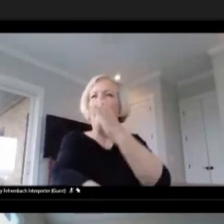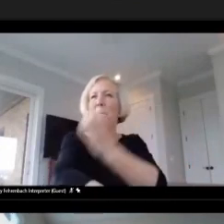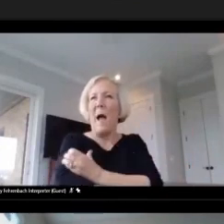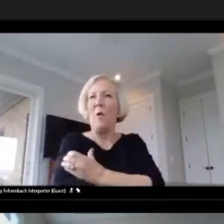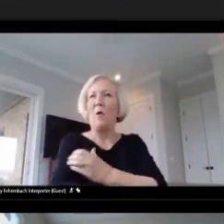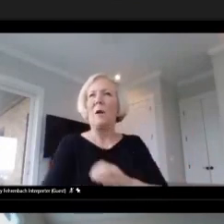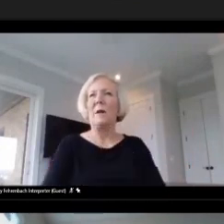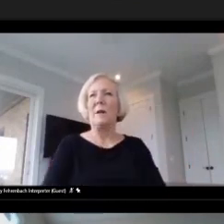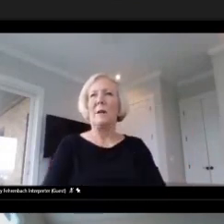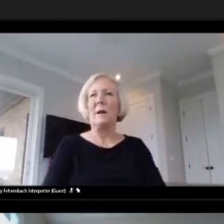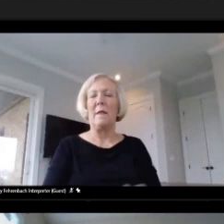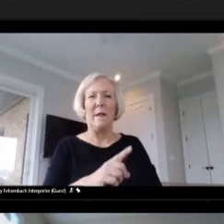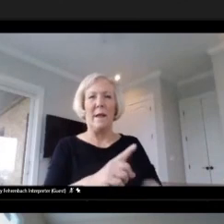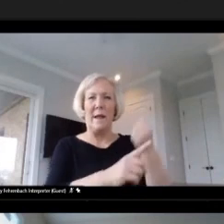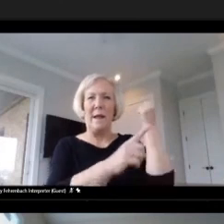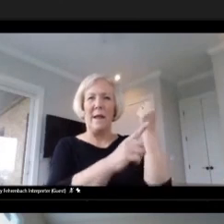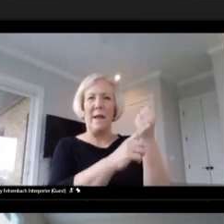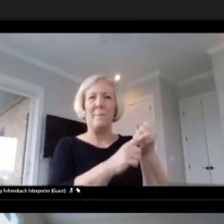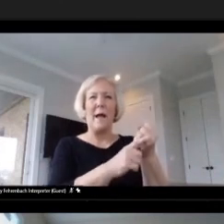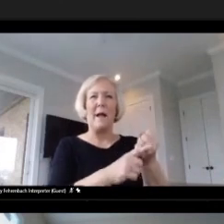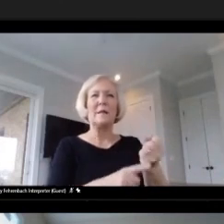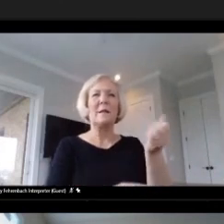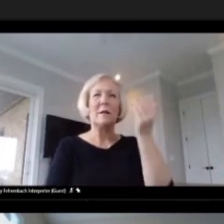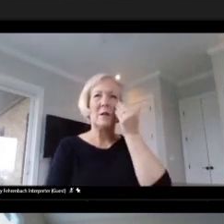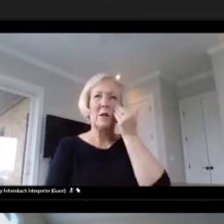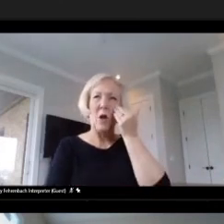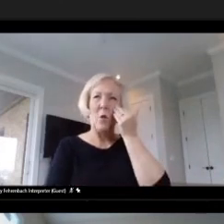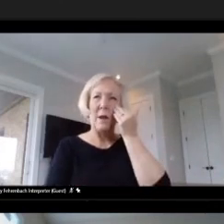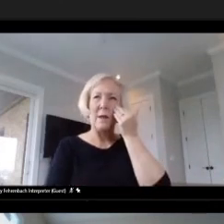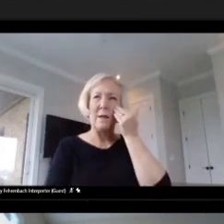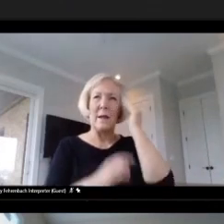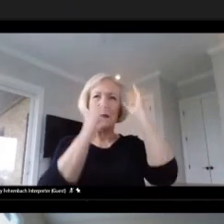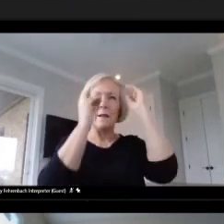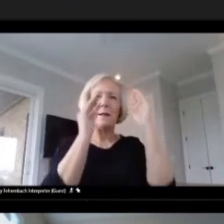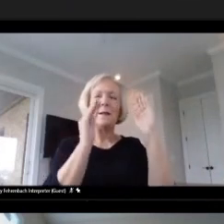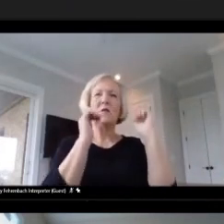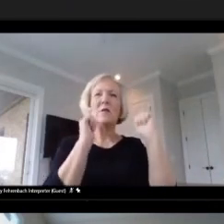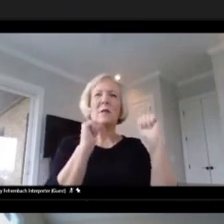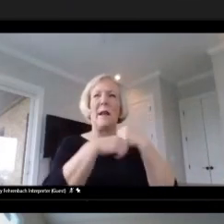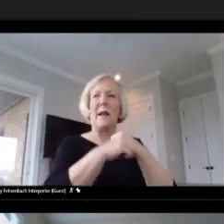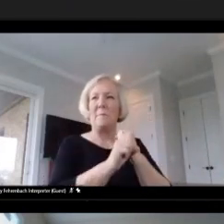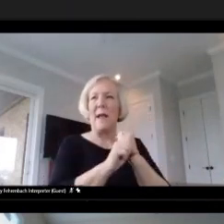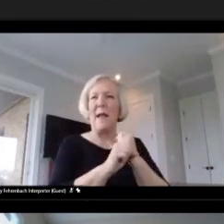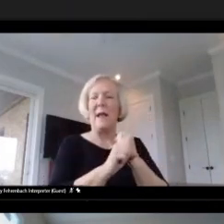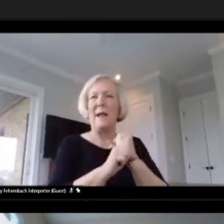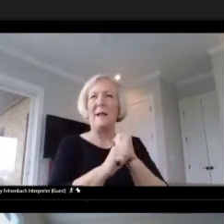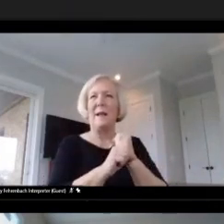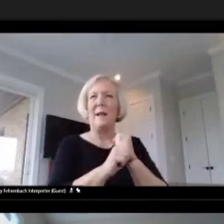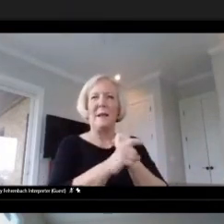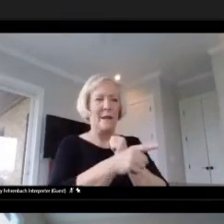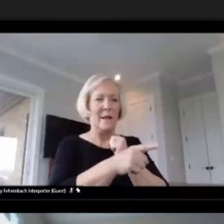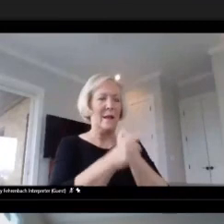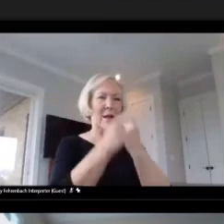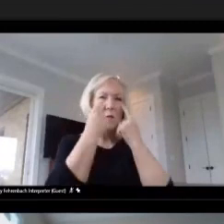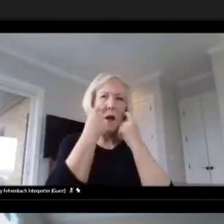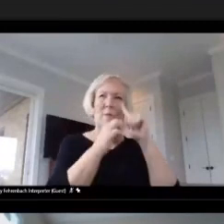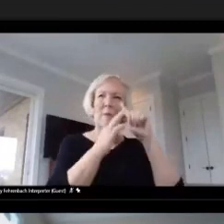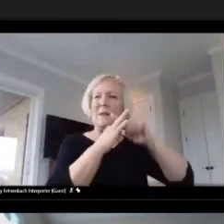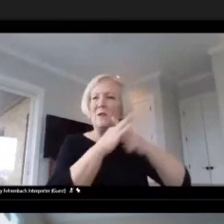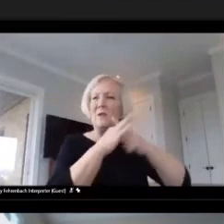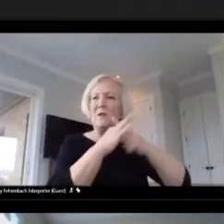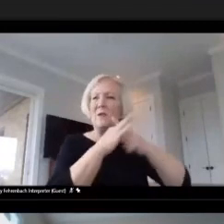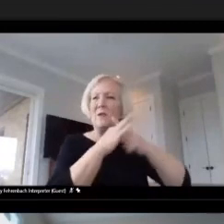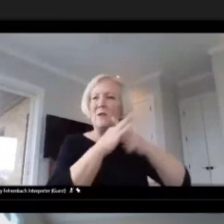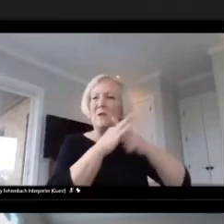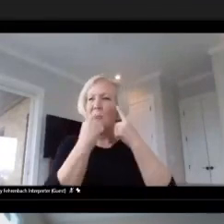guess, just knowing the impact, just that a teacher can make. I mean, he cried when he started reading. I mean,